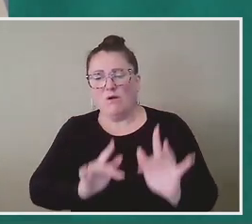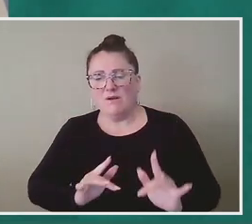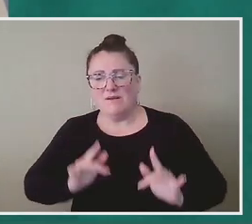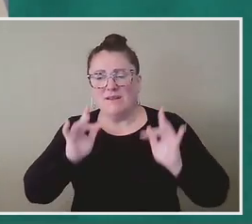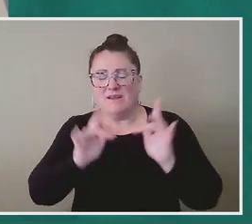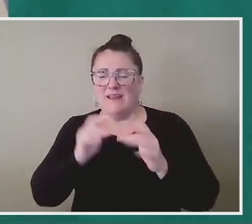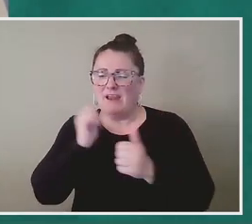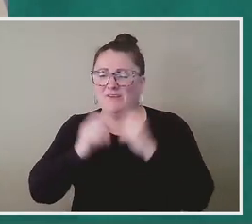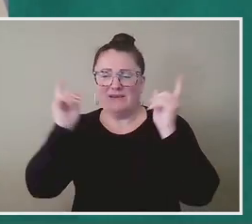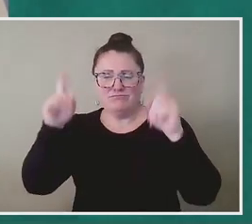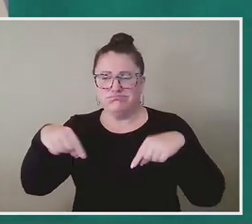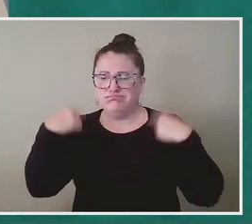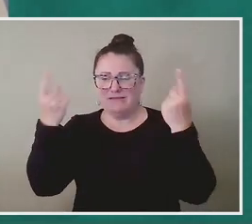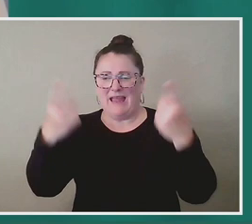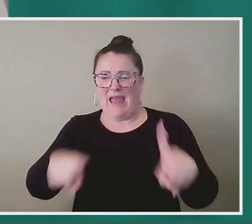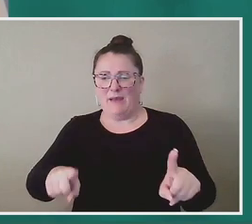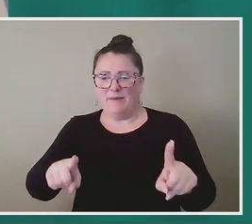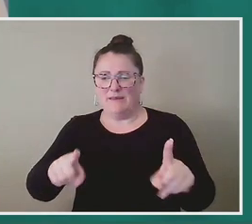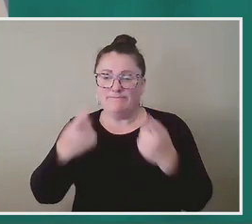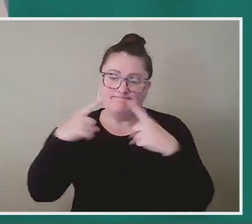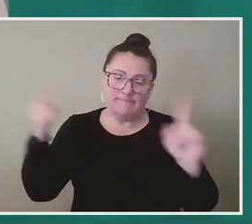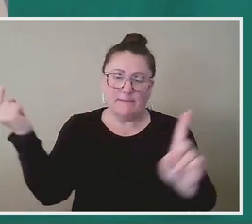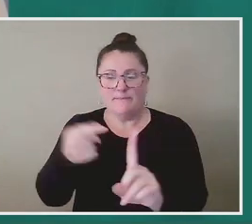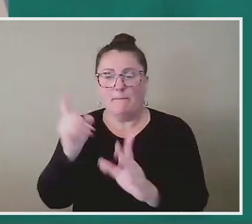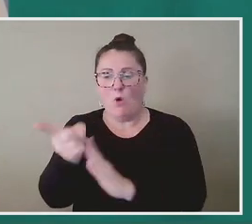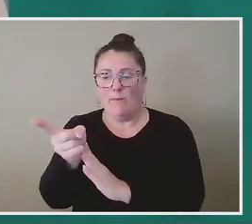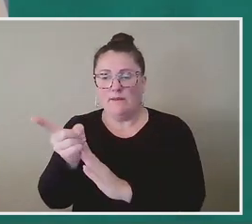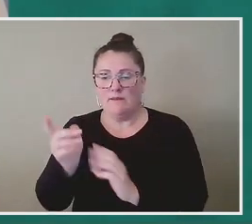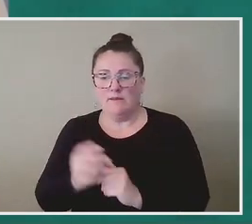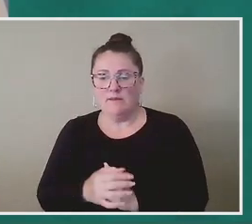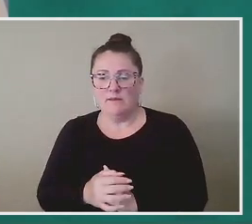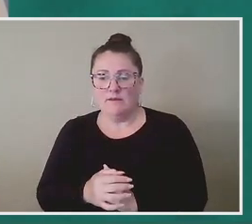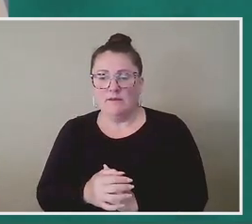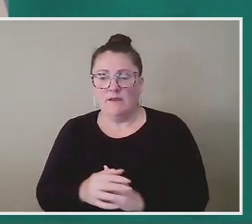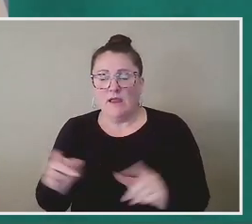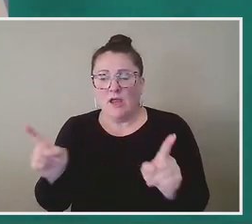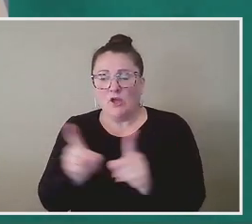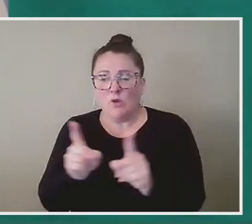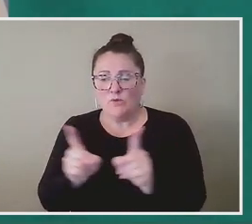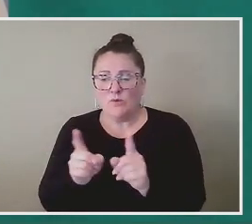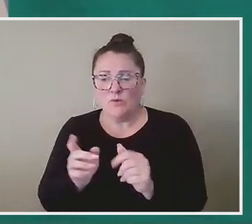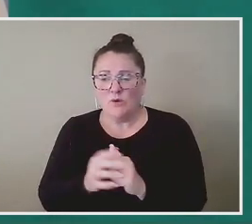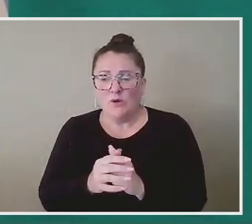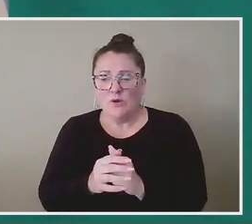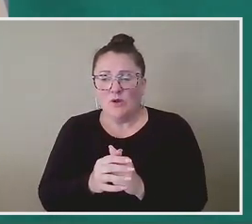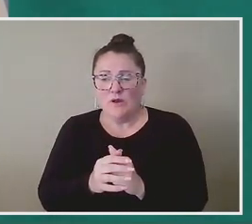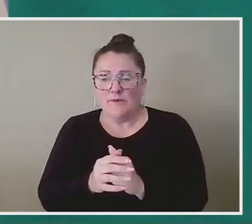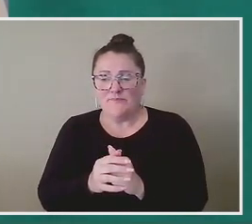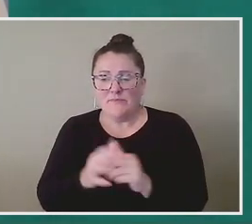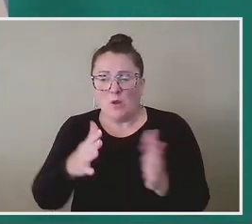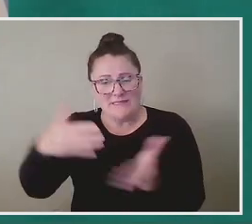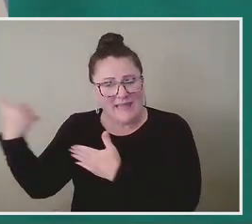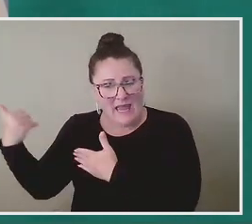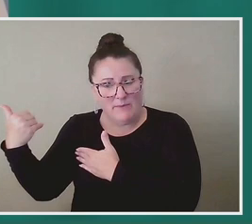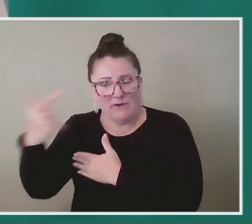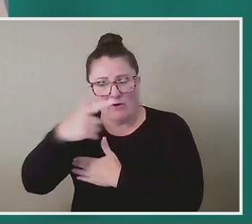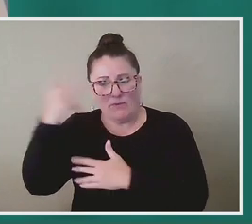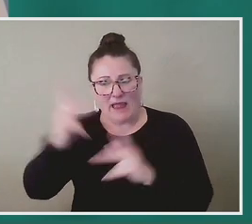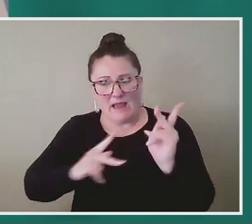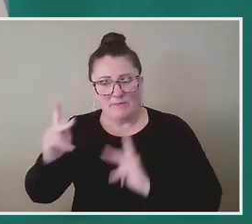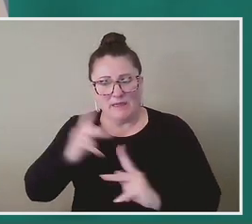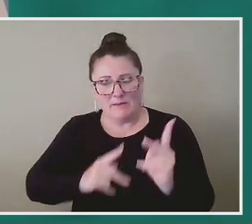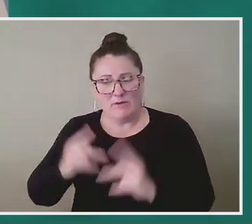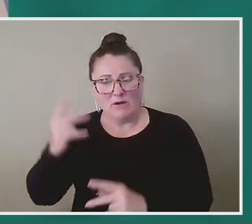to reach that moment. Also mourning the fact that this was kept from, uh, black folks in Texas for two and a half years after the